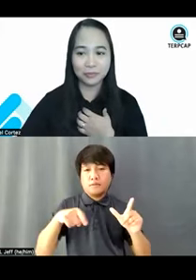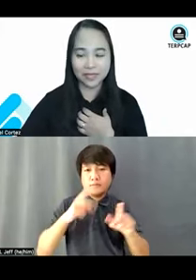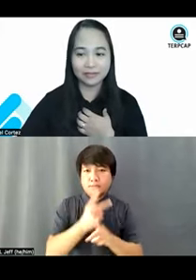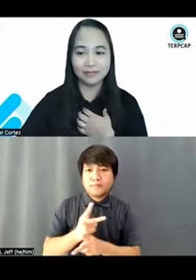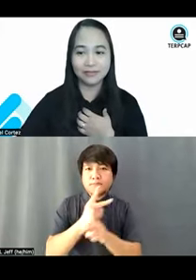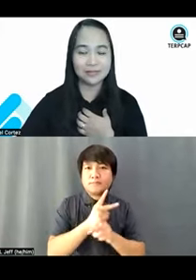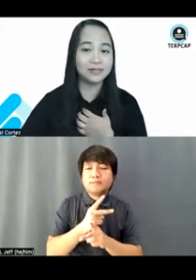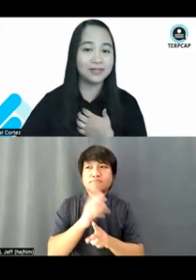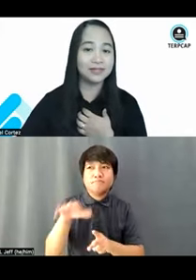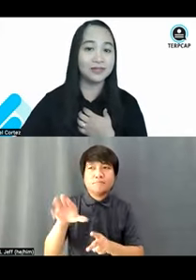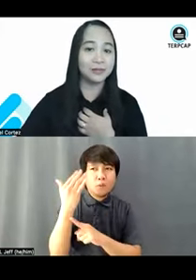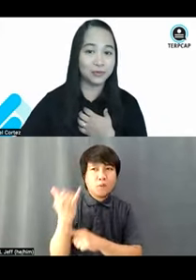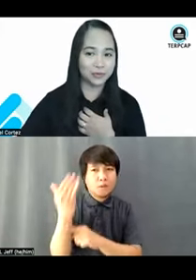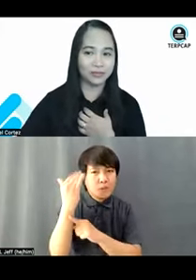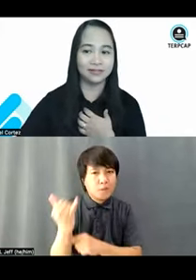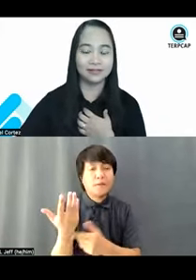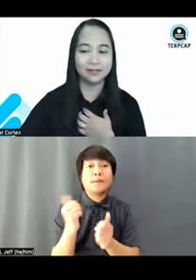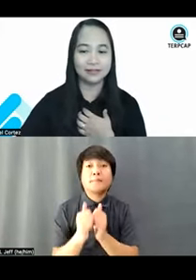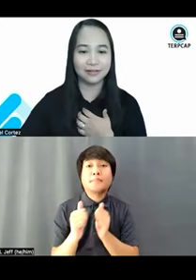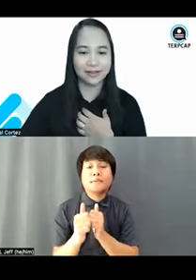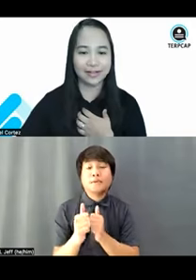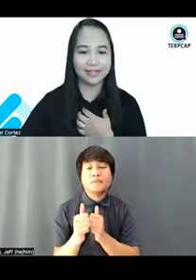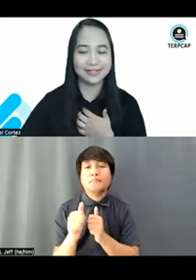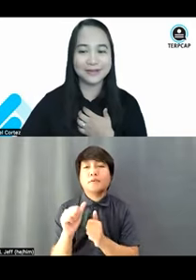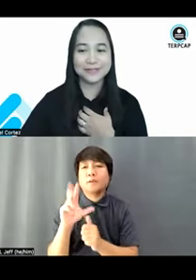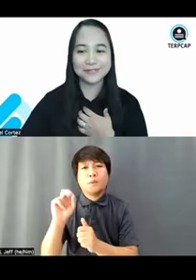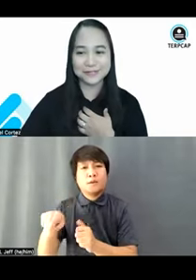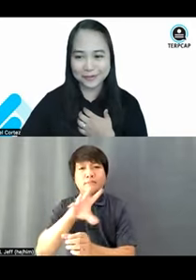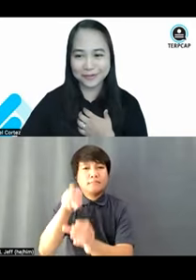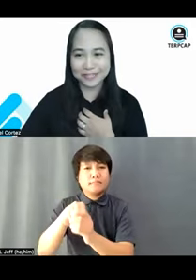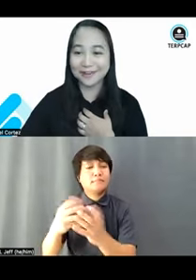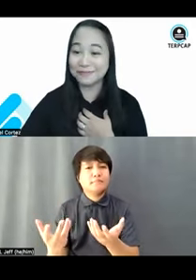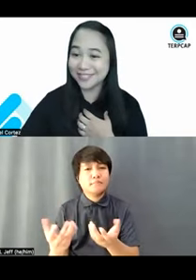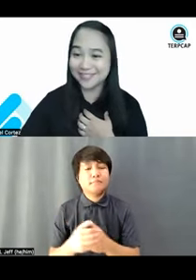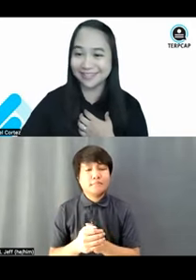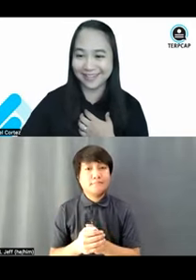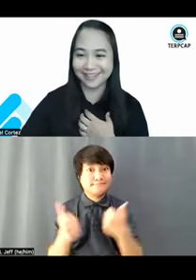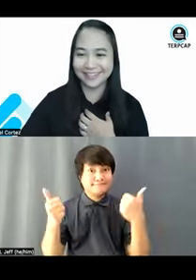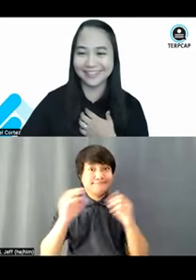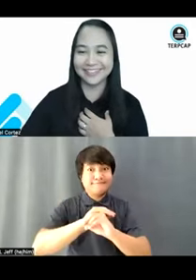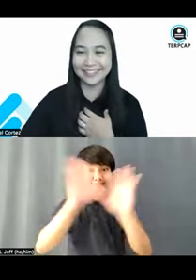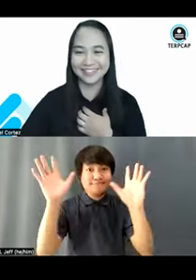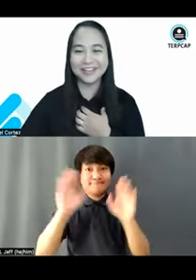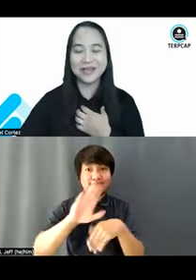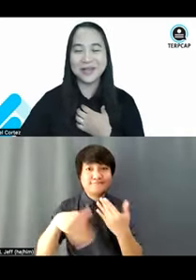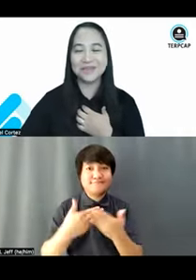help with disability inclusion. All right? So, is everyone still there?